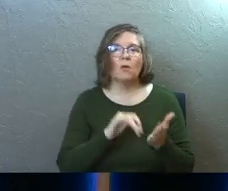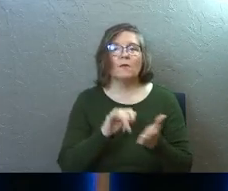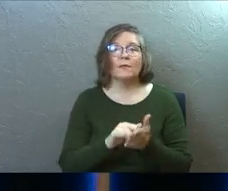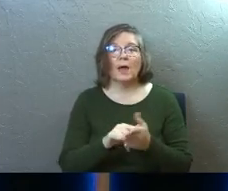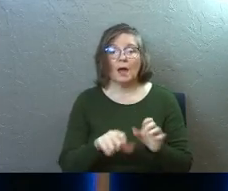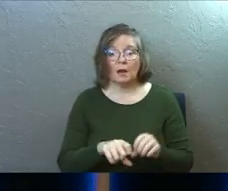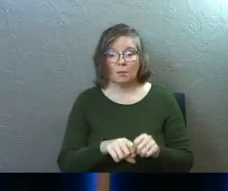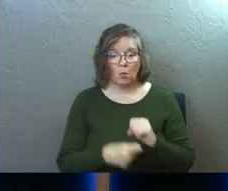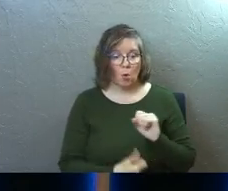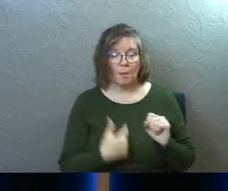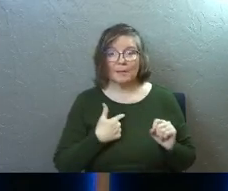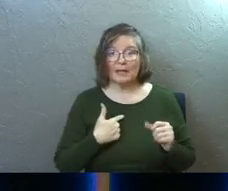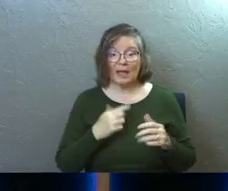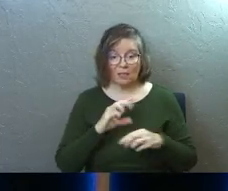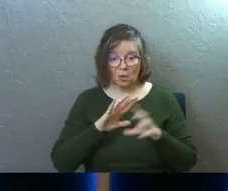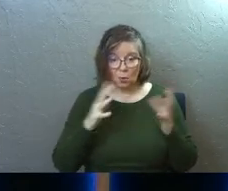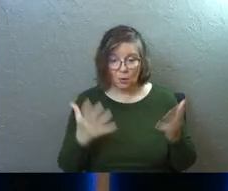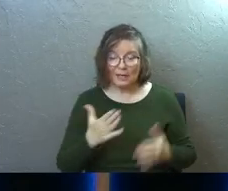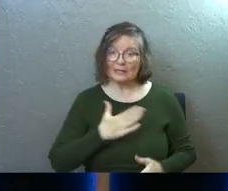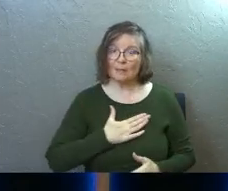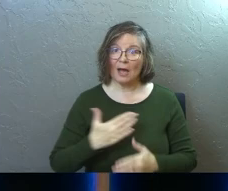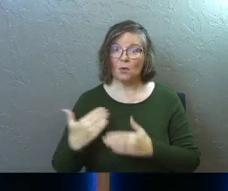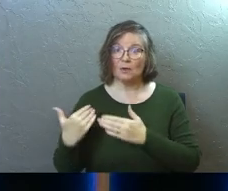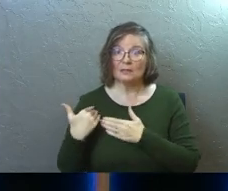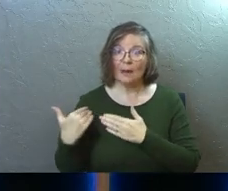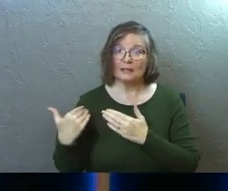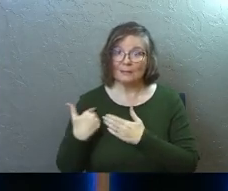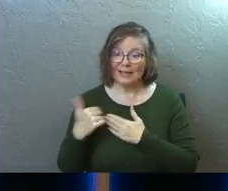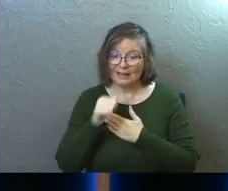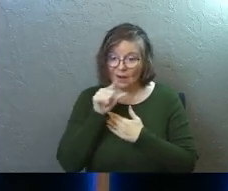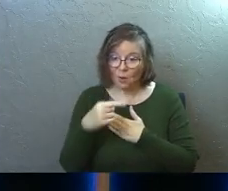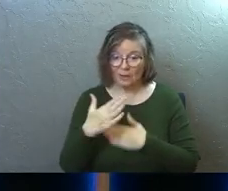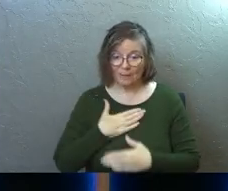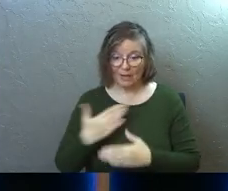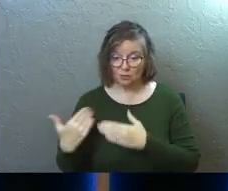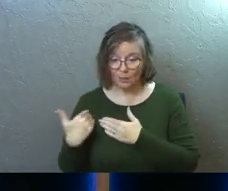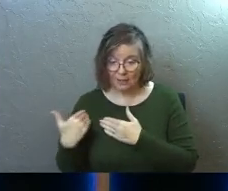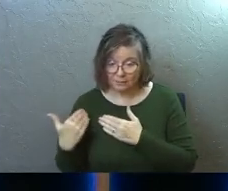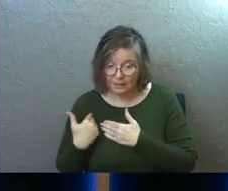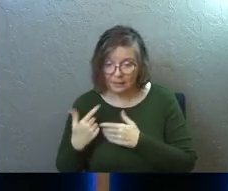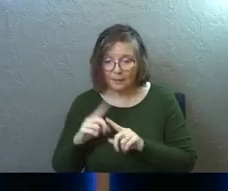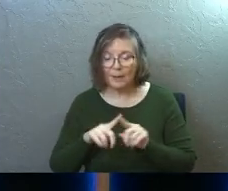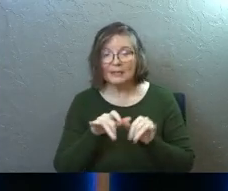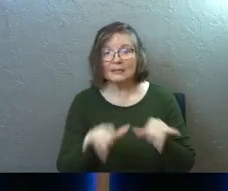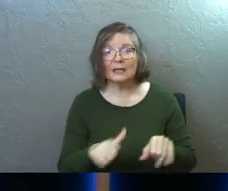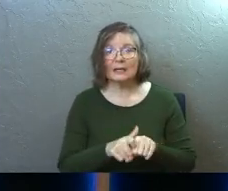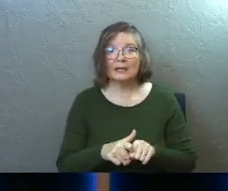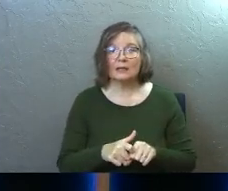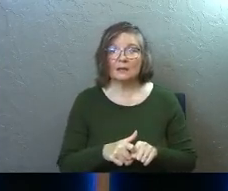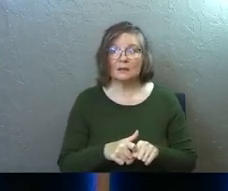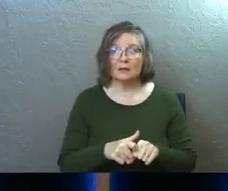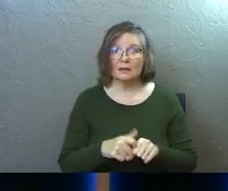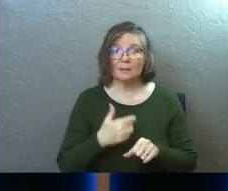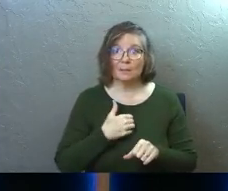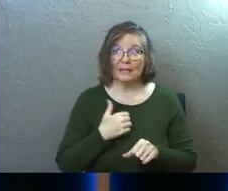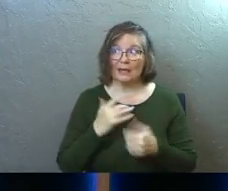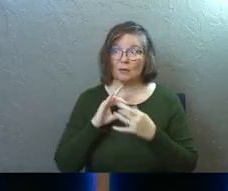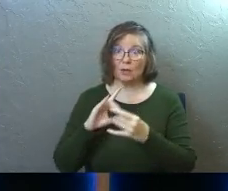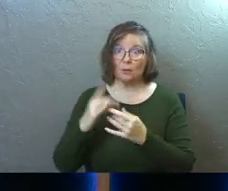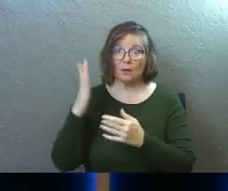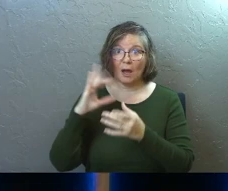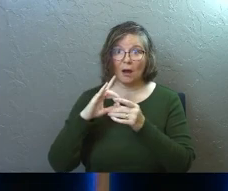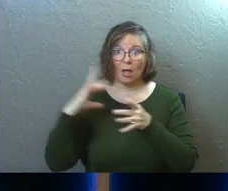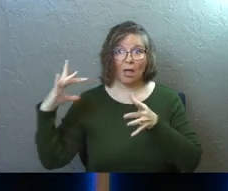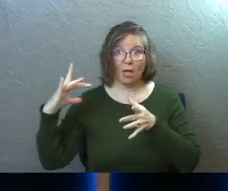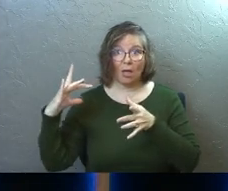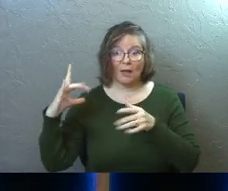that broke me and broke this world. It's my responsibility. And not only is it my responsibility, but it broke me and God. And